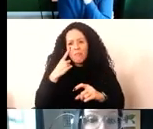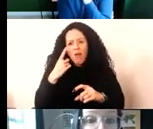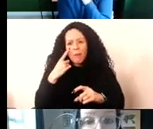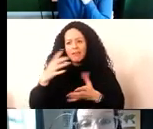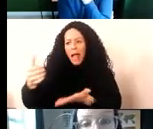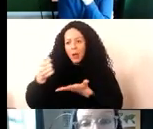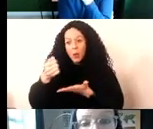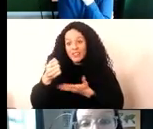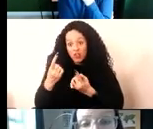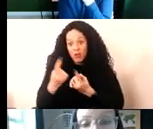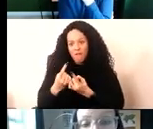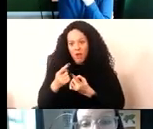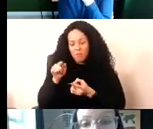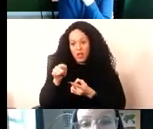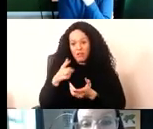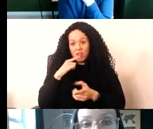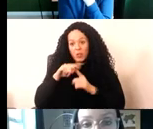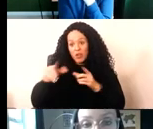So we tried to include that where we could.